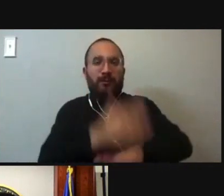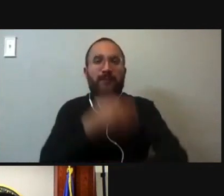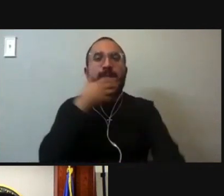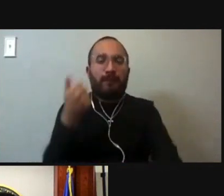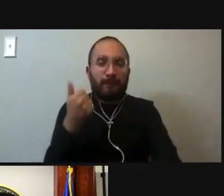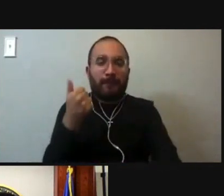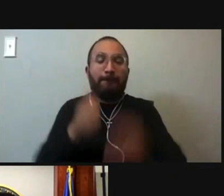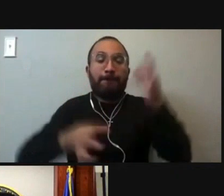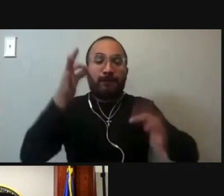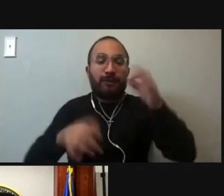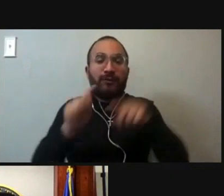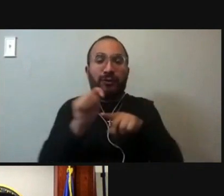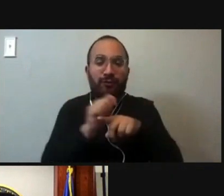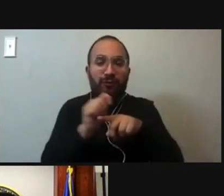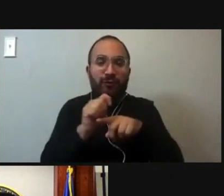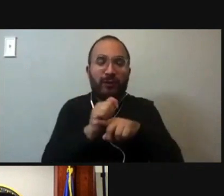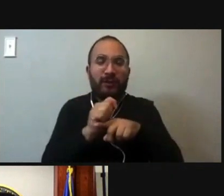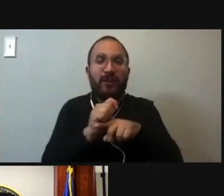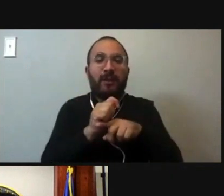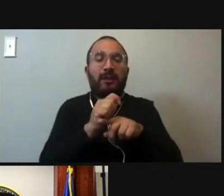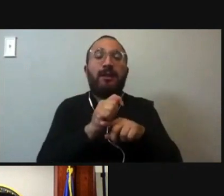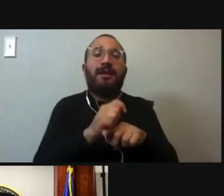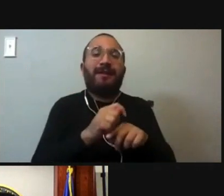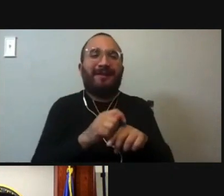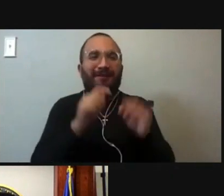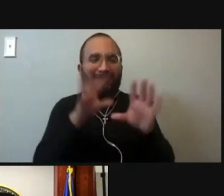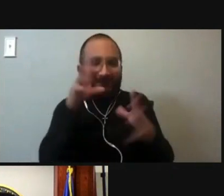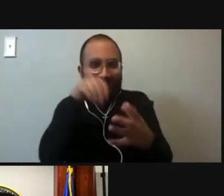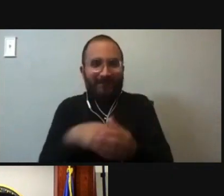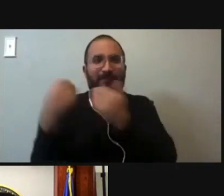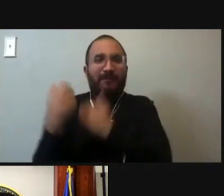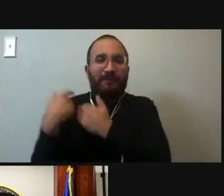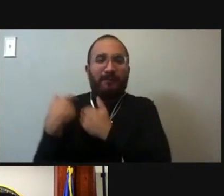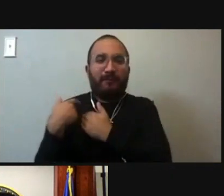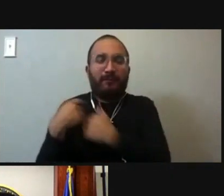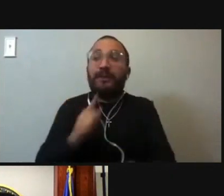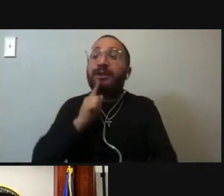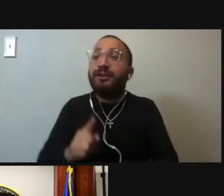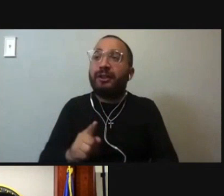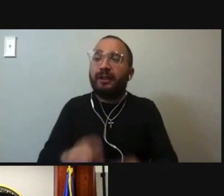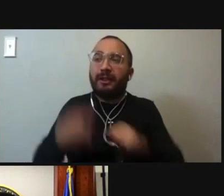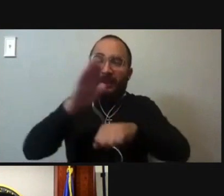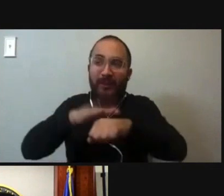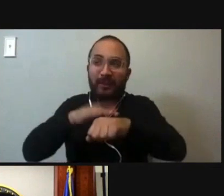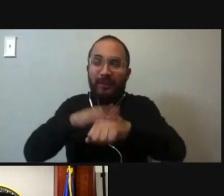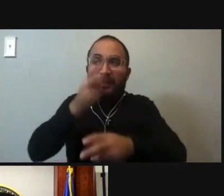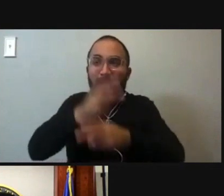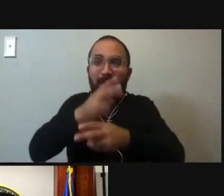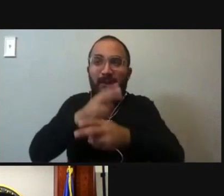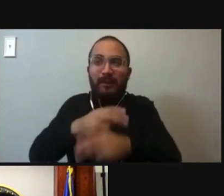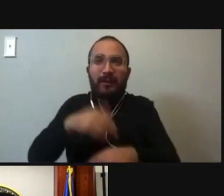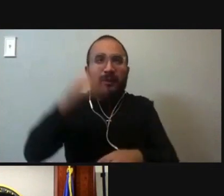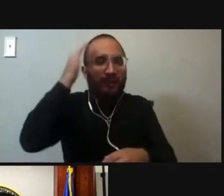training is part of the job. And making sure that you are aware of any bias that you have.